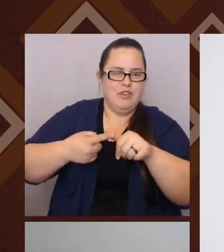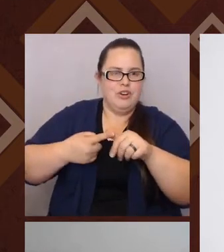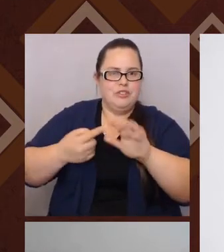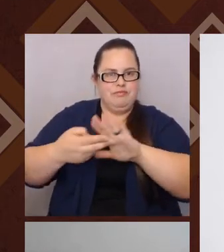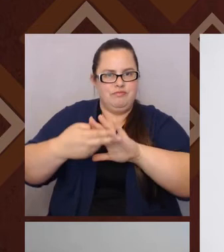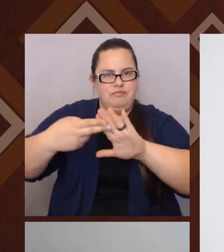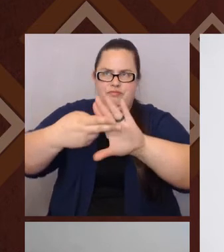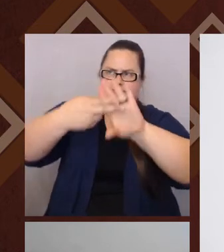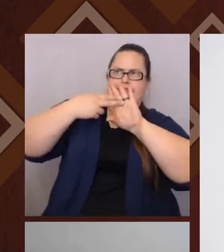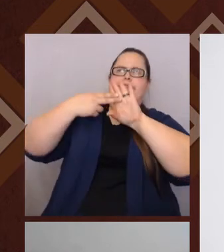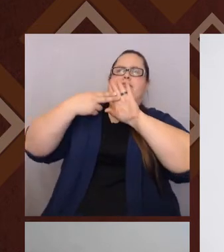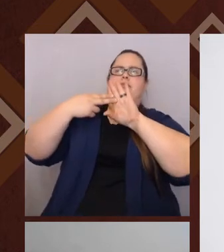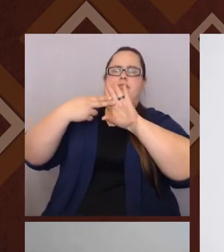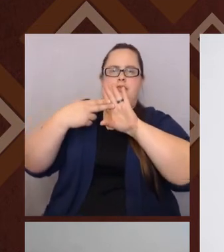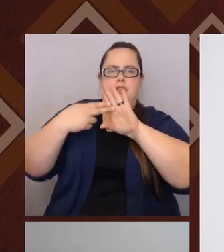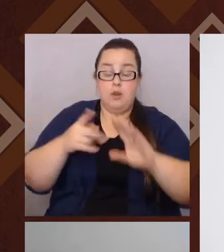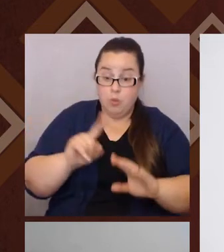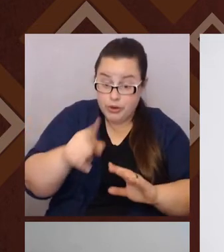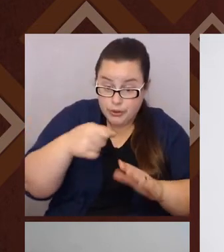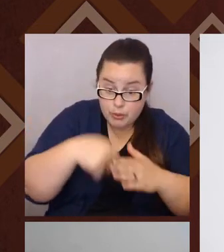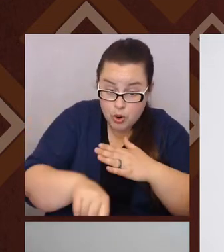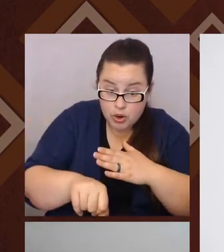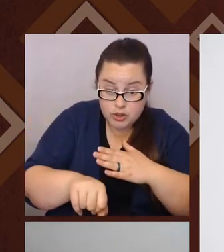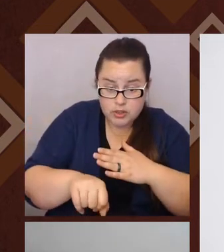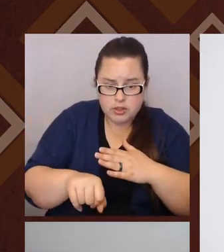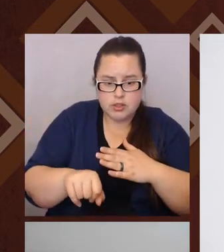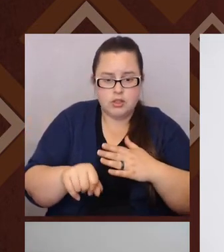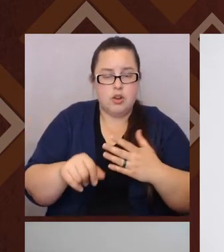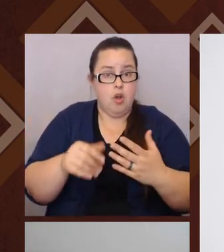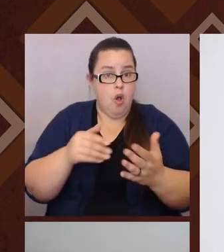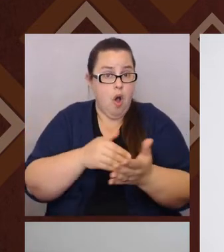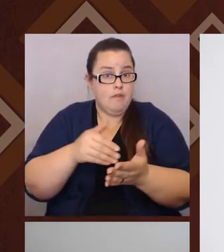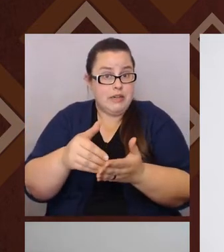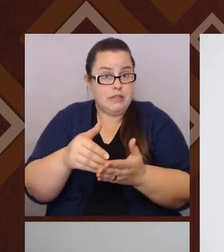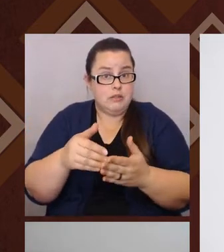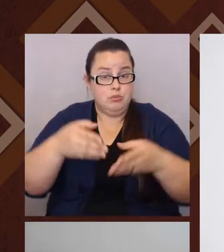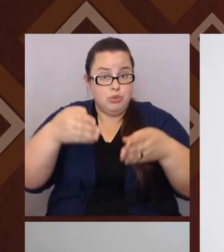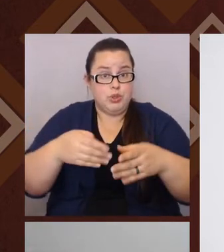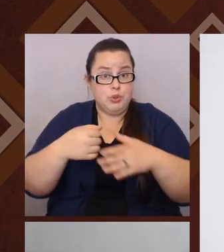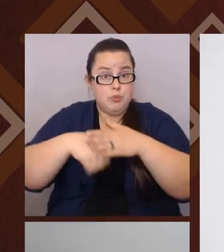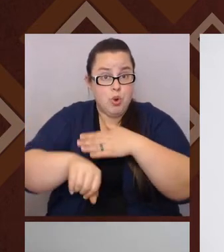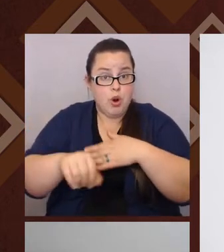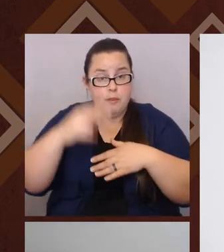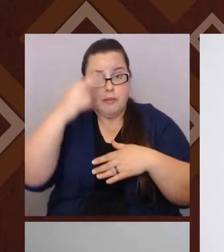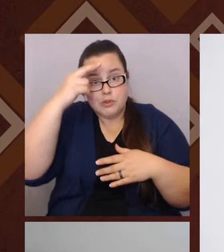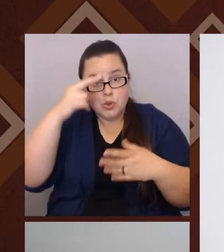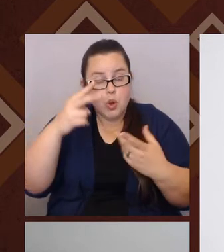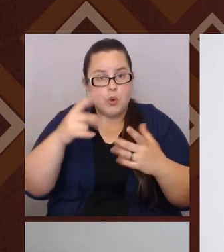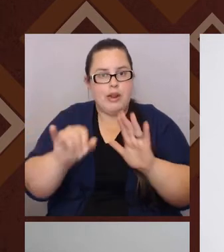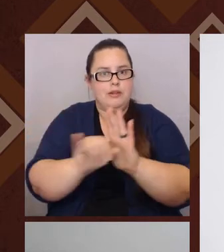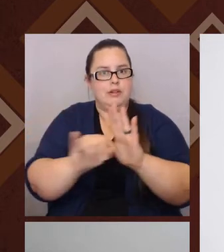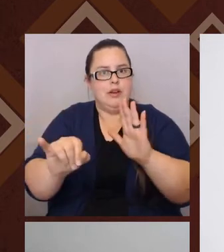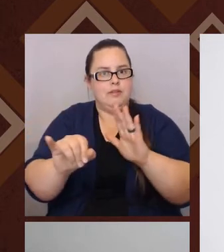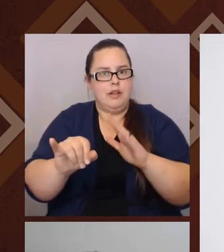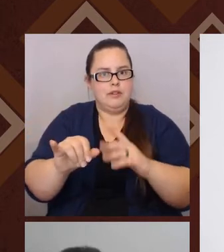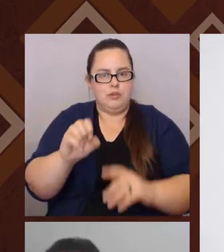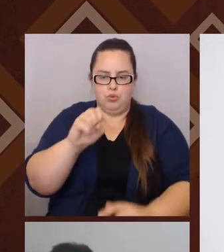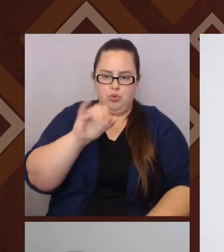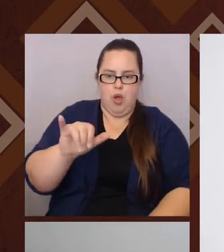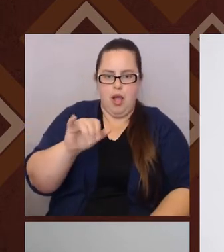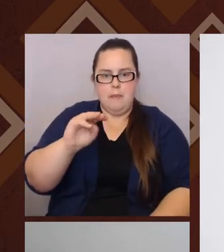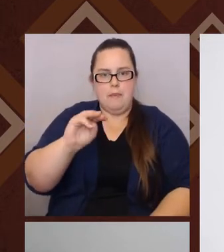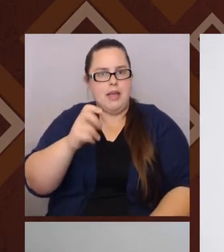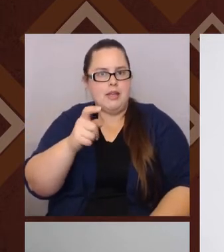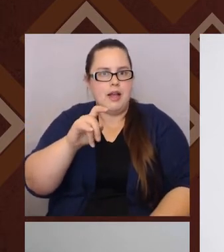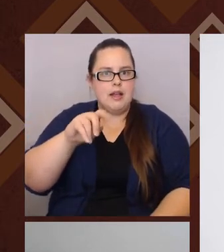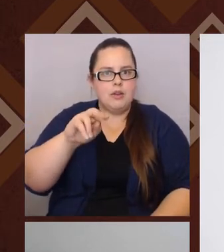say, hold on. So where were you born? Especially oftentimes, um, you know, somebody who was born in Mexico and who identifies as soy Mexicano or soy Mexicana.